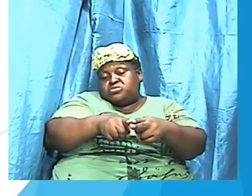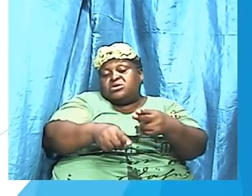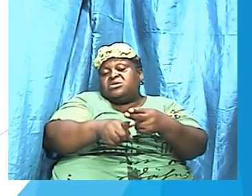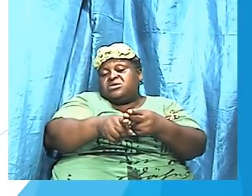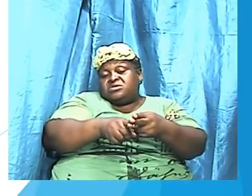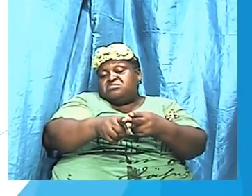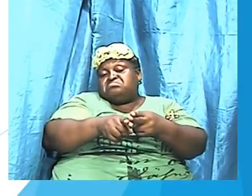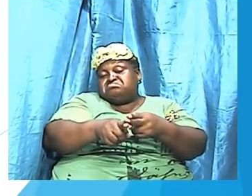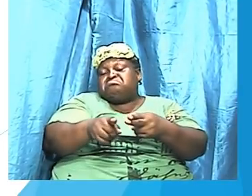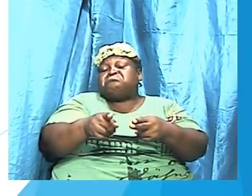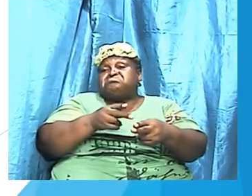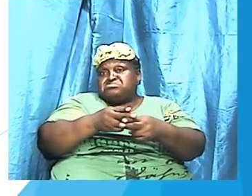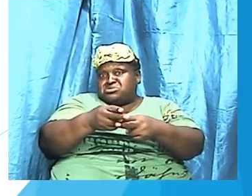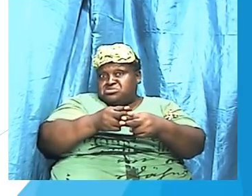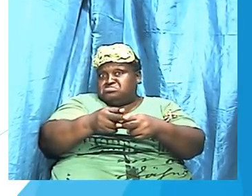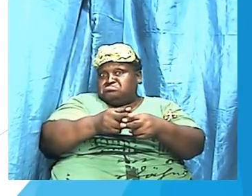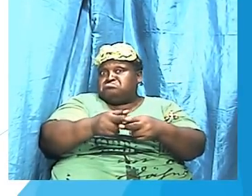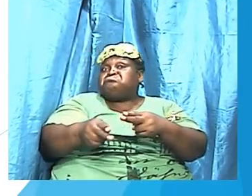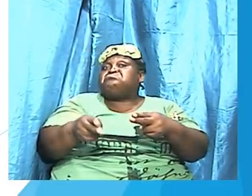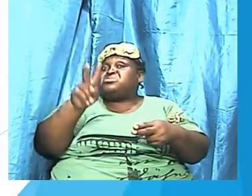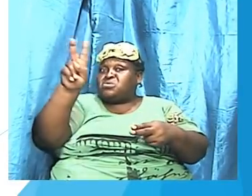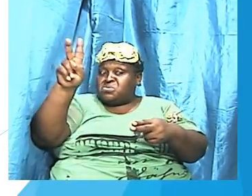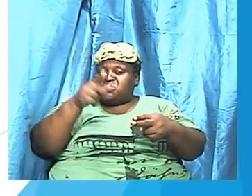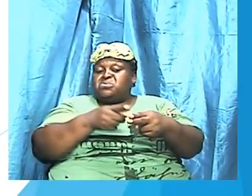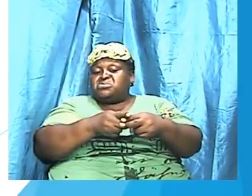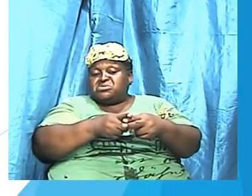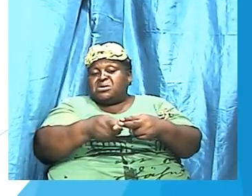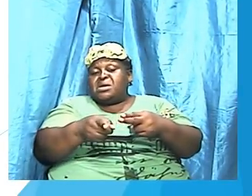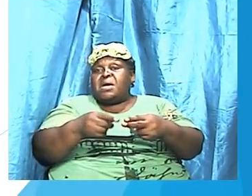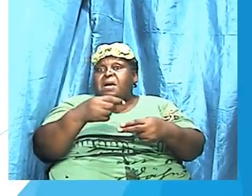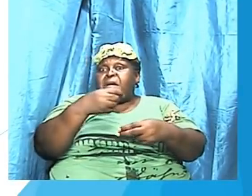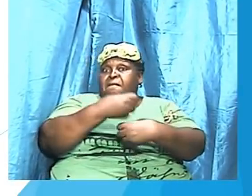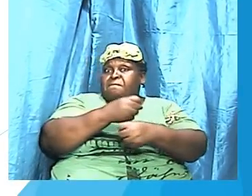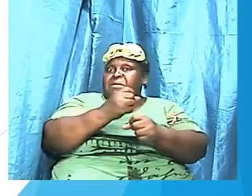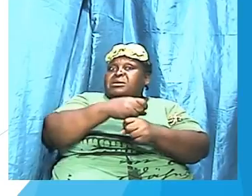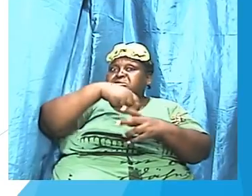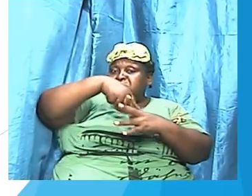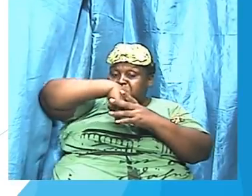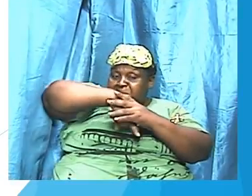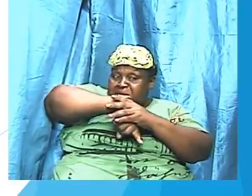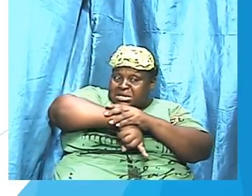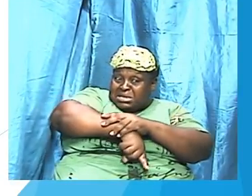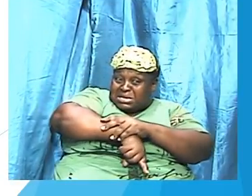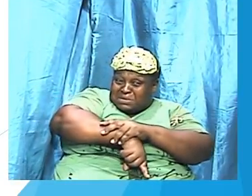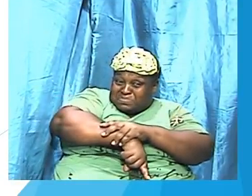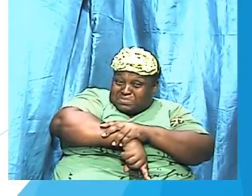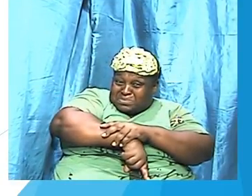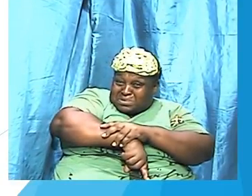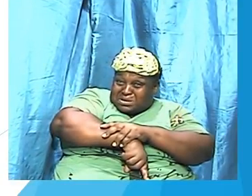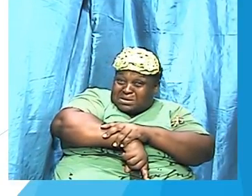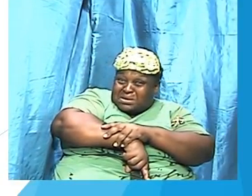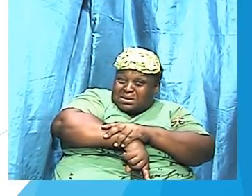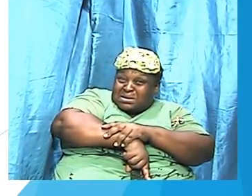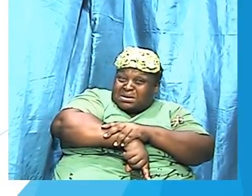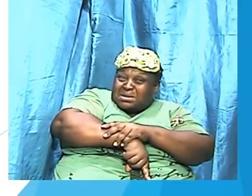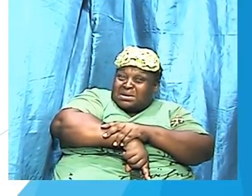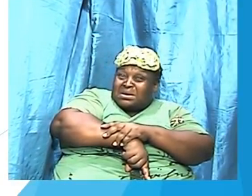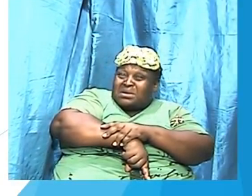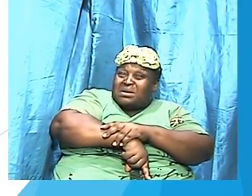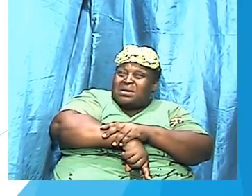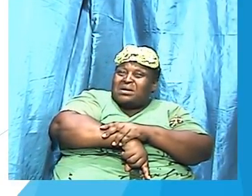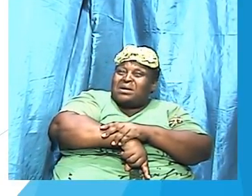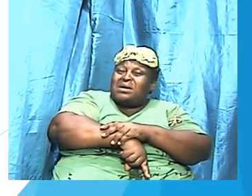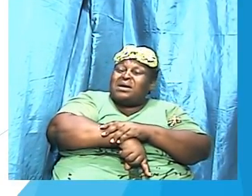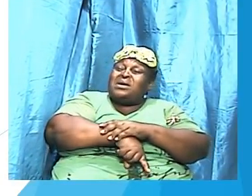both sides it made deeper gashes and wounds that the other swords